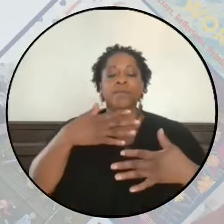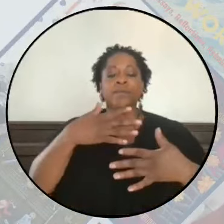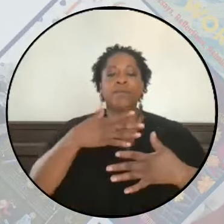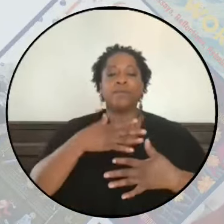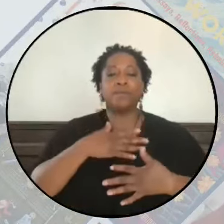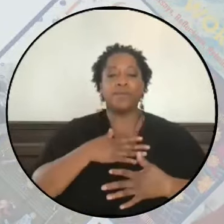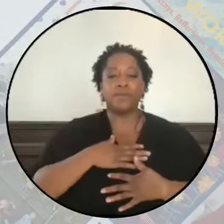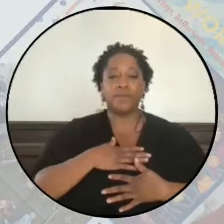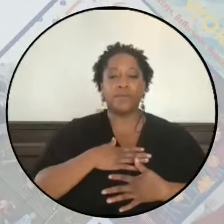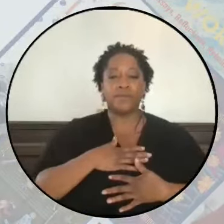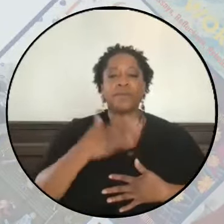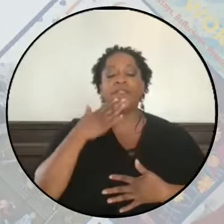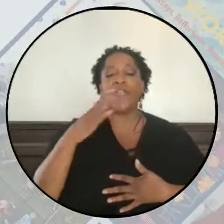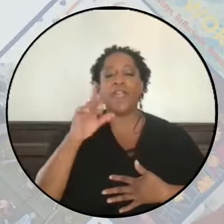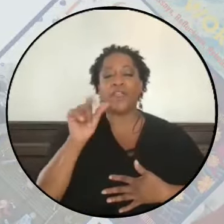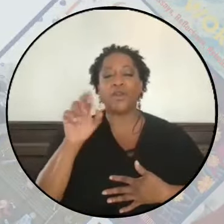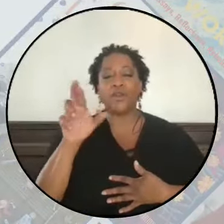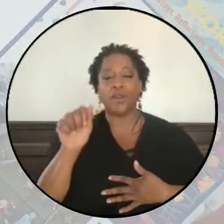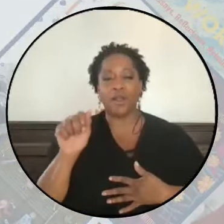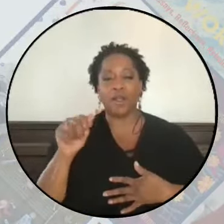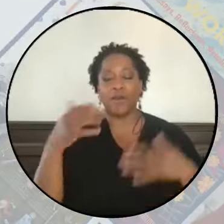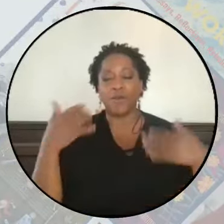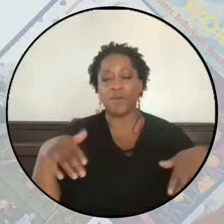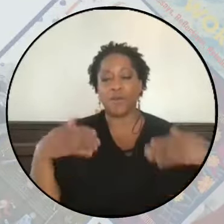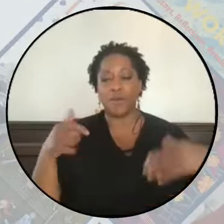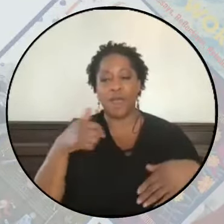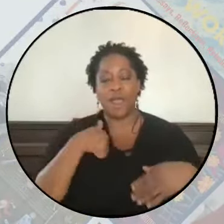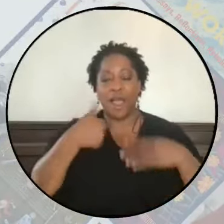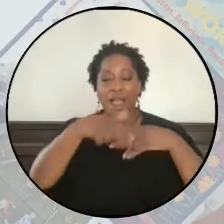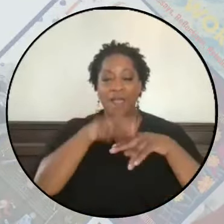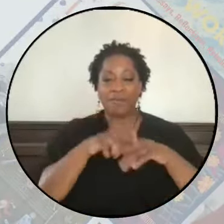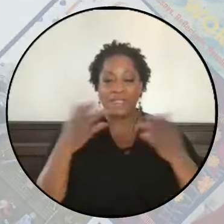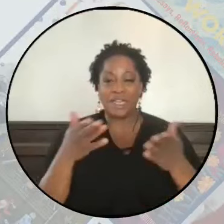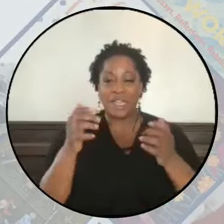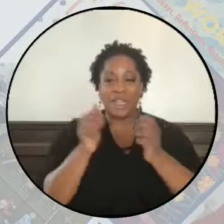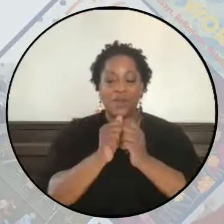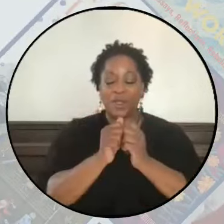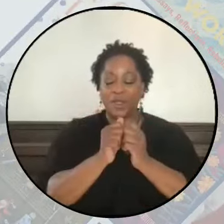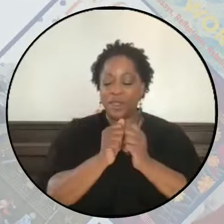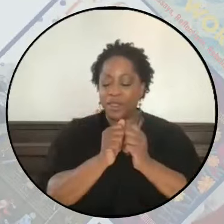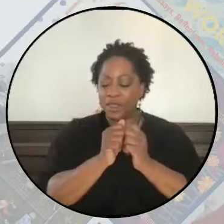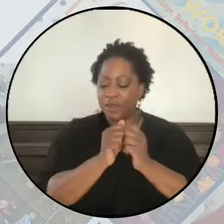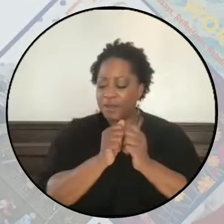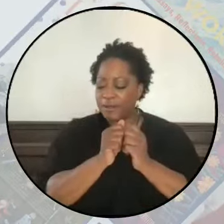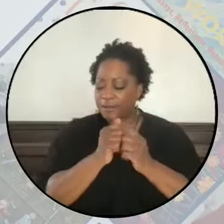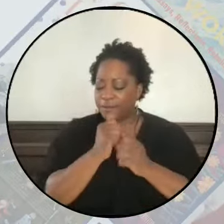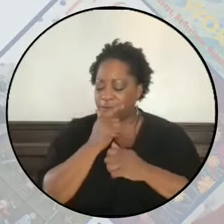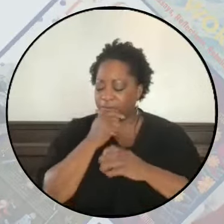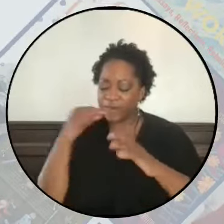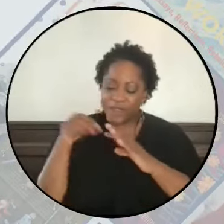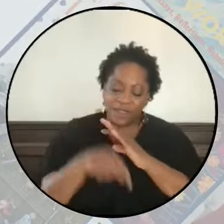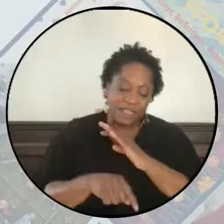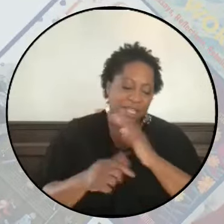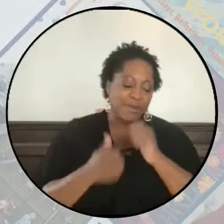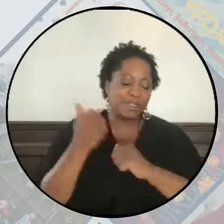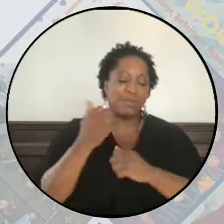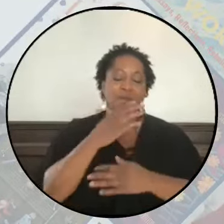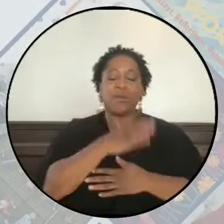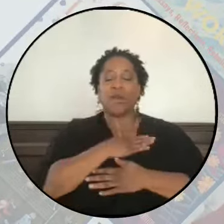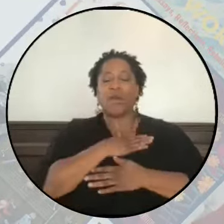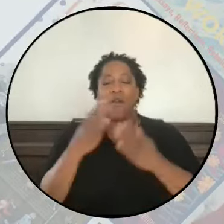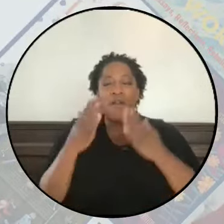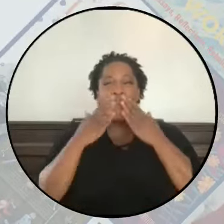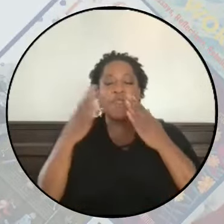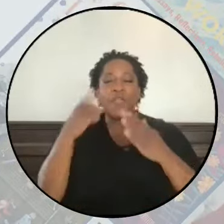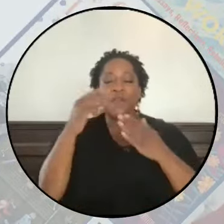Thank you, Laura. I am sitting here with just the deepest, most profound gratitude